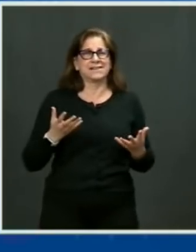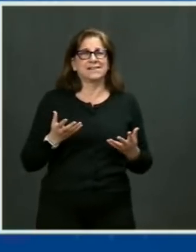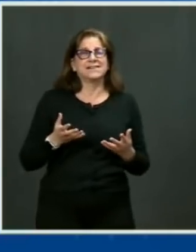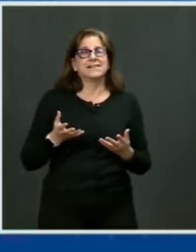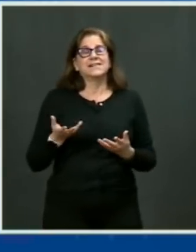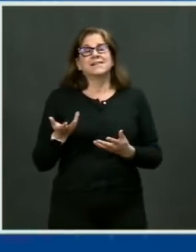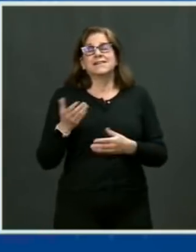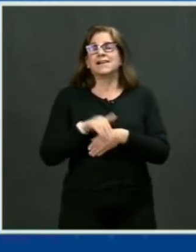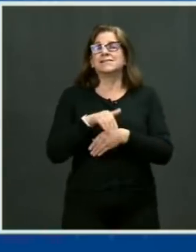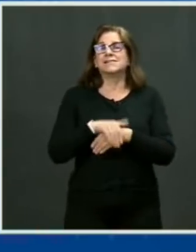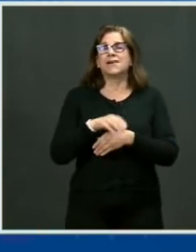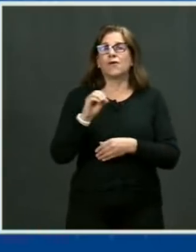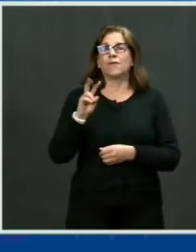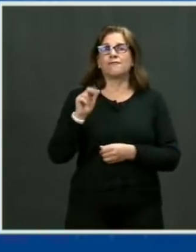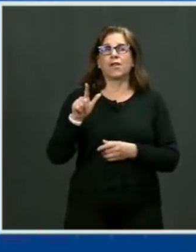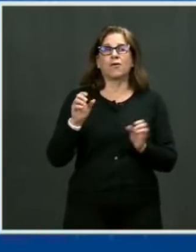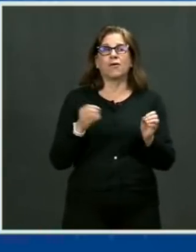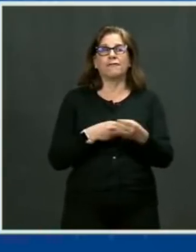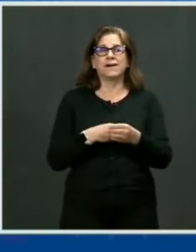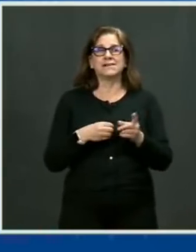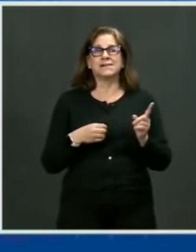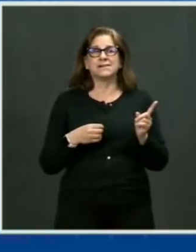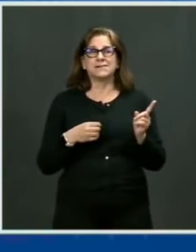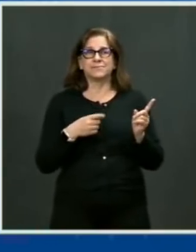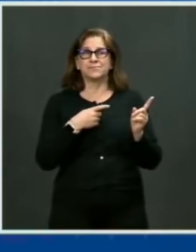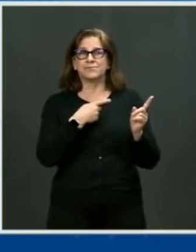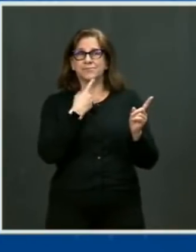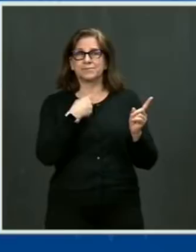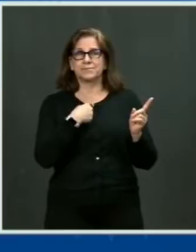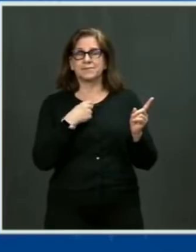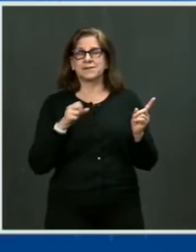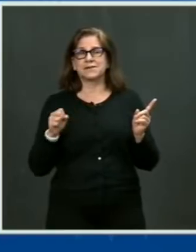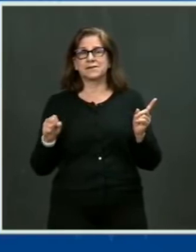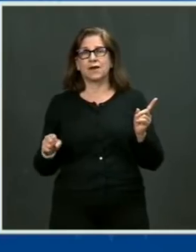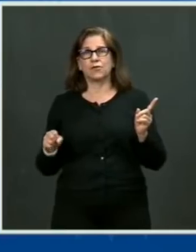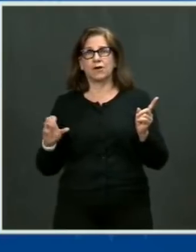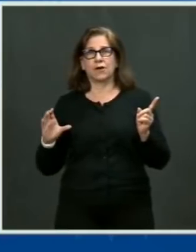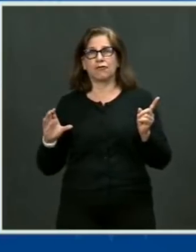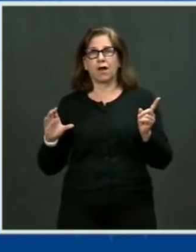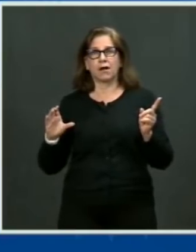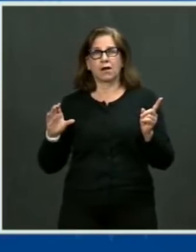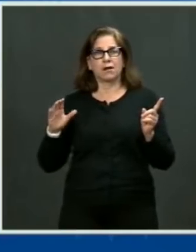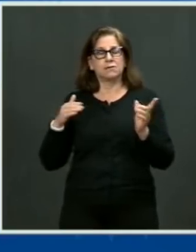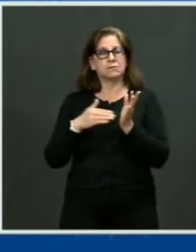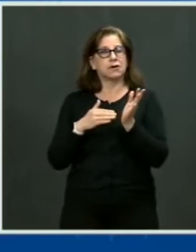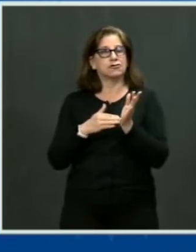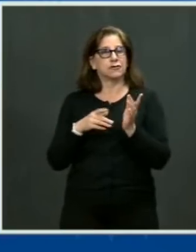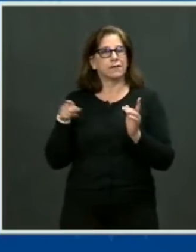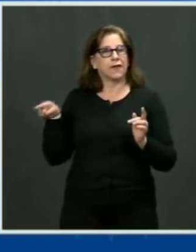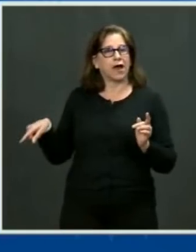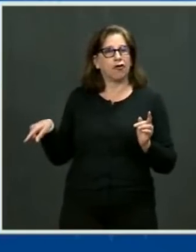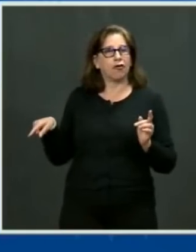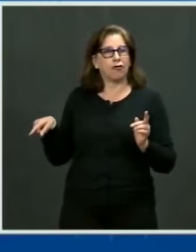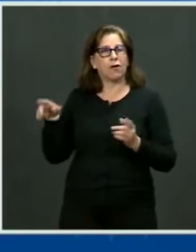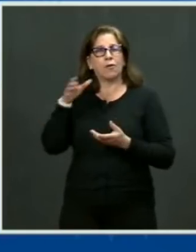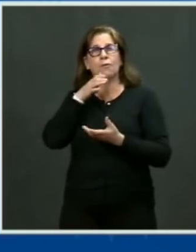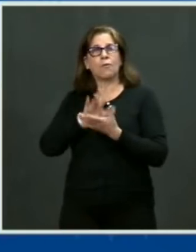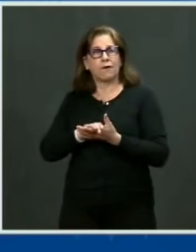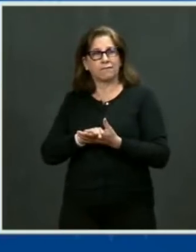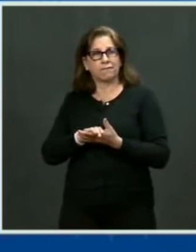in South Carolina, a physician with his wife, two grandchildren,